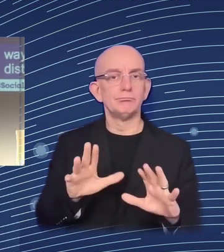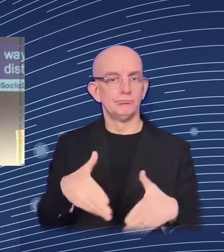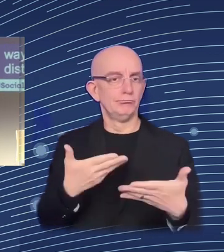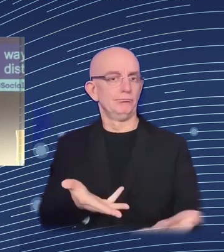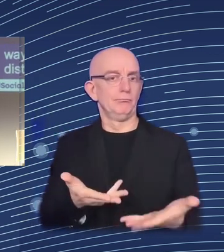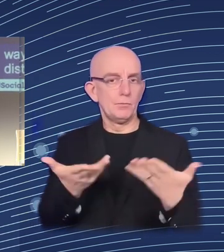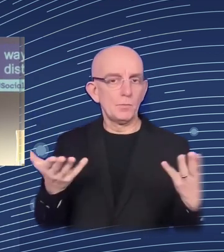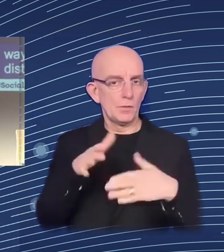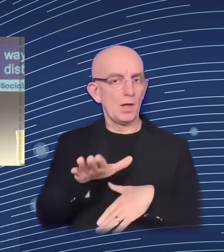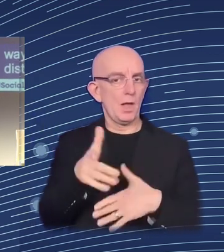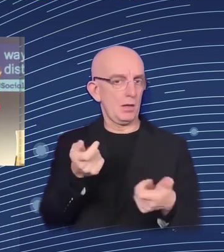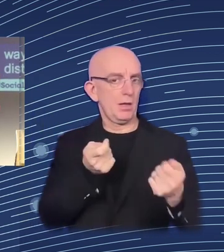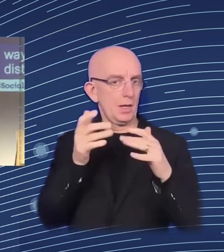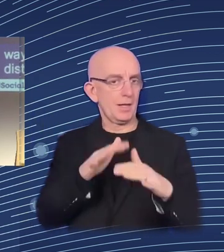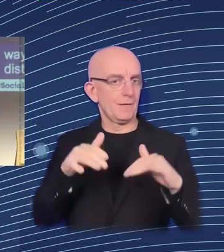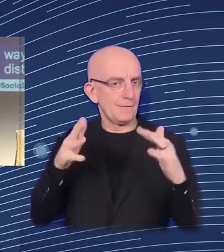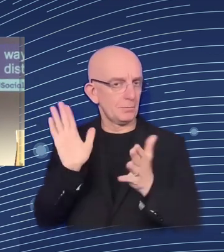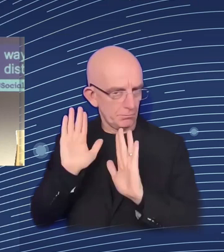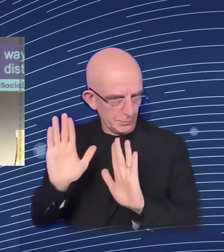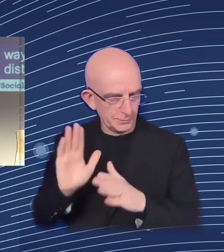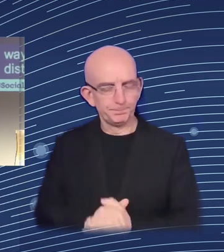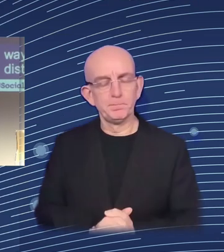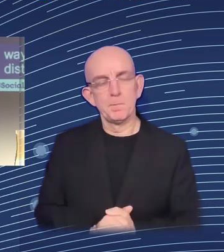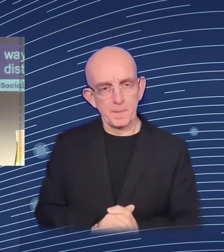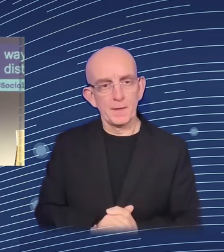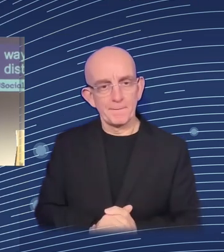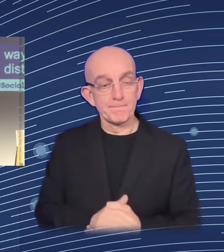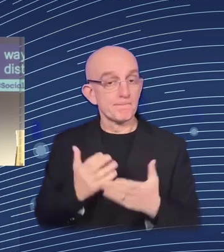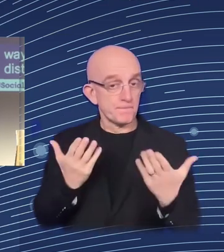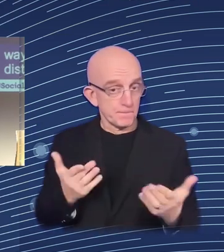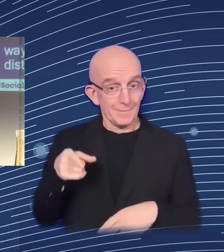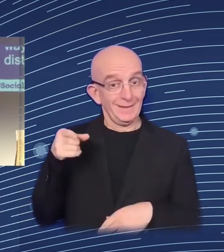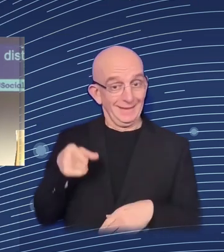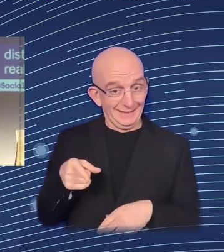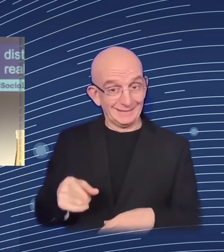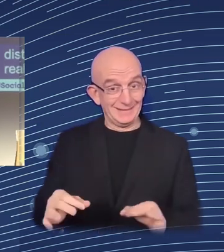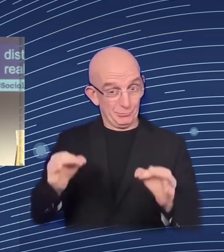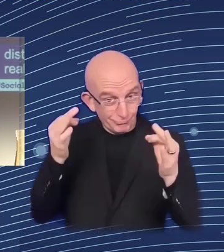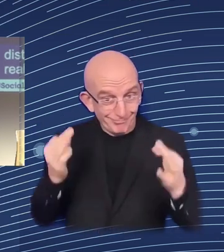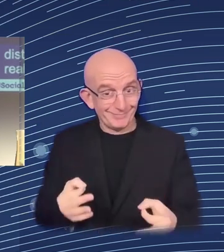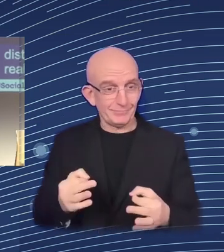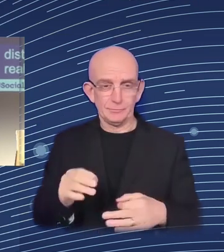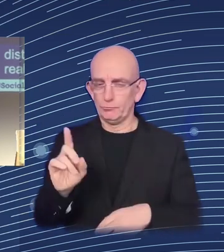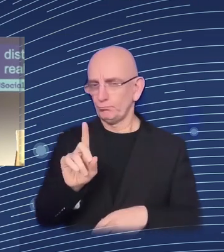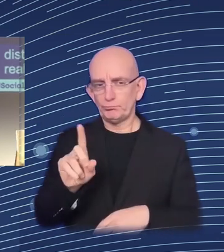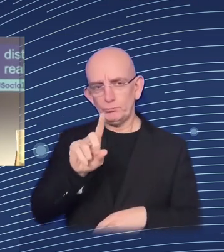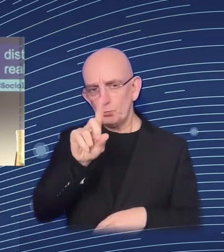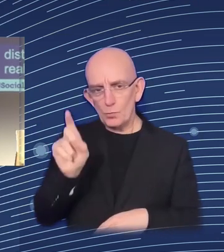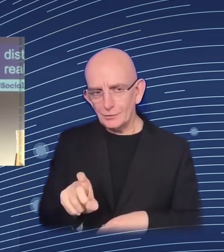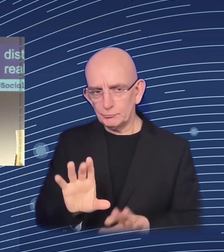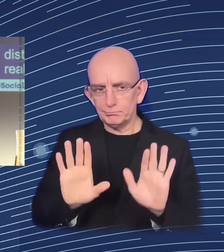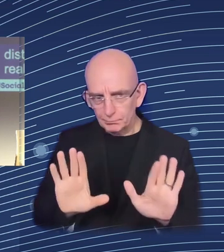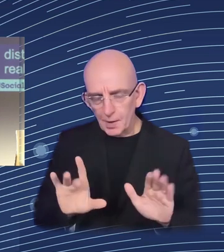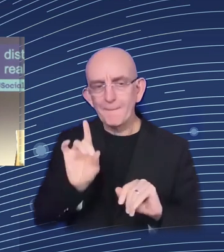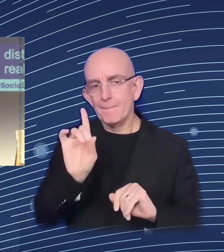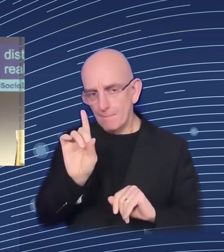And this is actually, this will not really, it's not a question for today, but I think these transformations are deeply